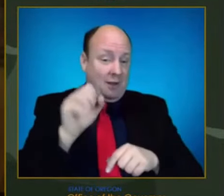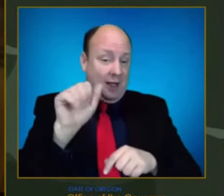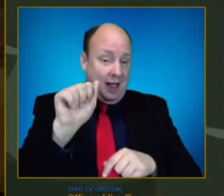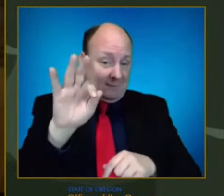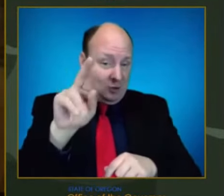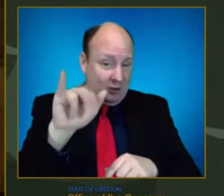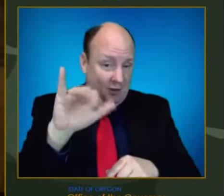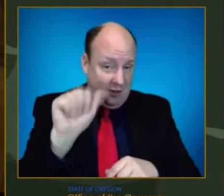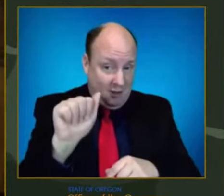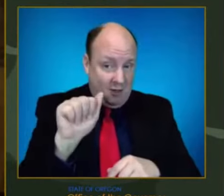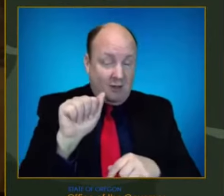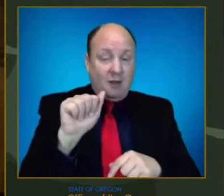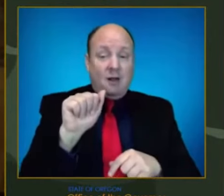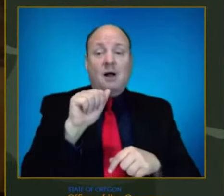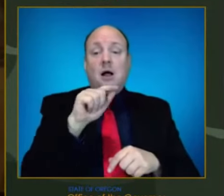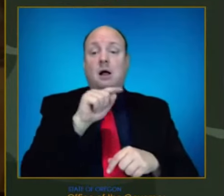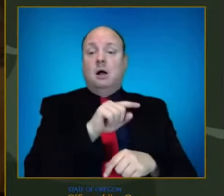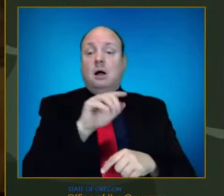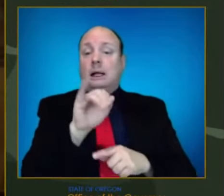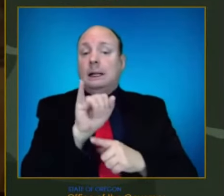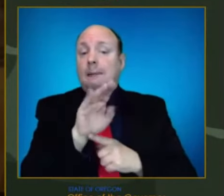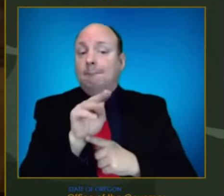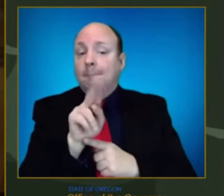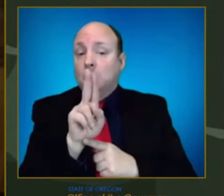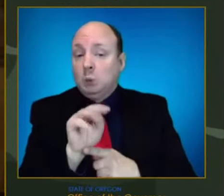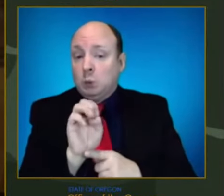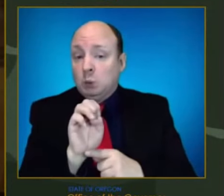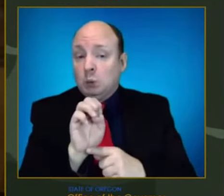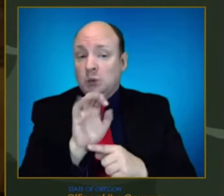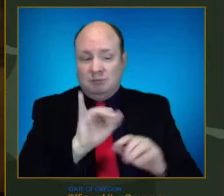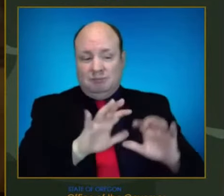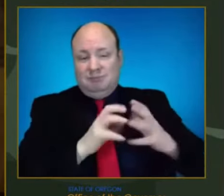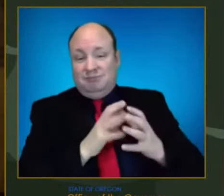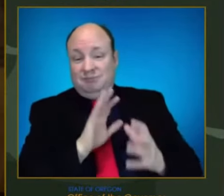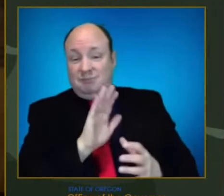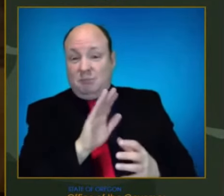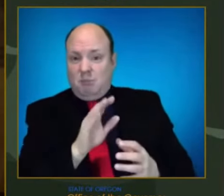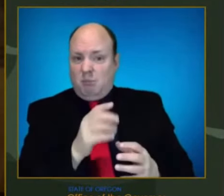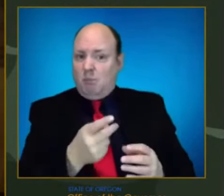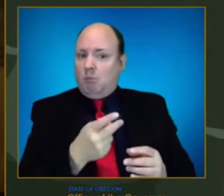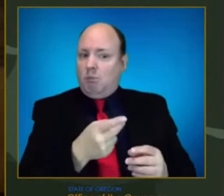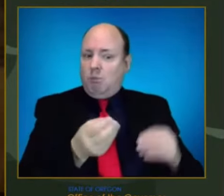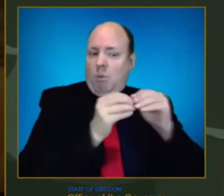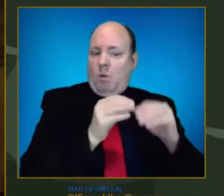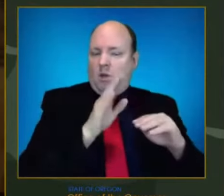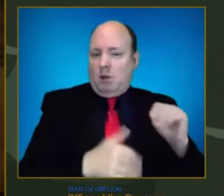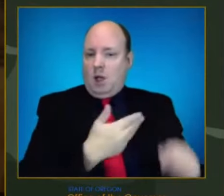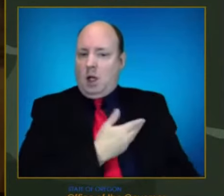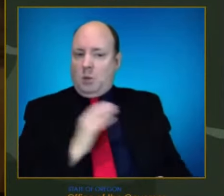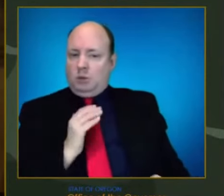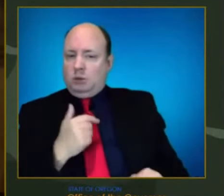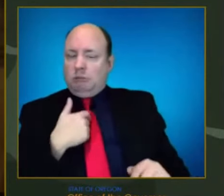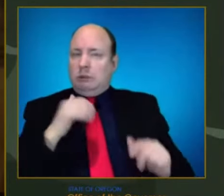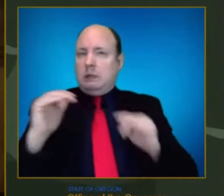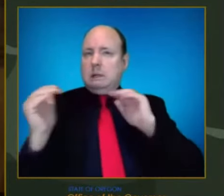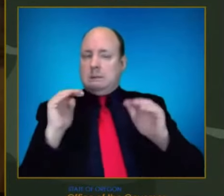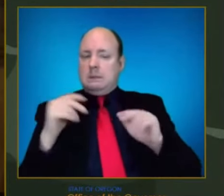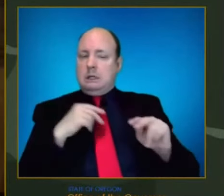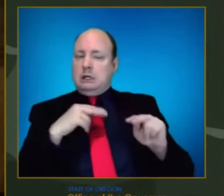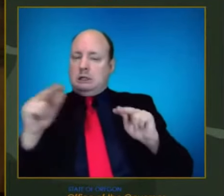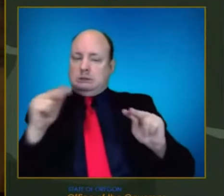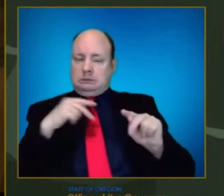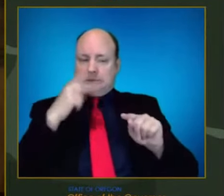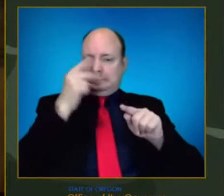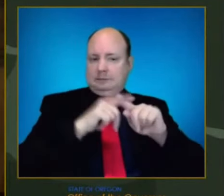us. And as we watch that, everyone is trying to figure out what does that mean for what does that mean for us? And the pieces have become more and more